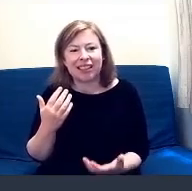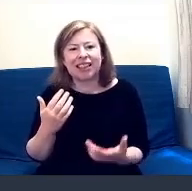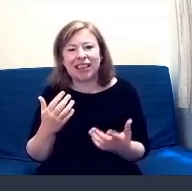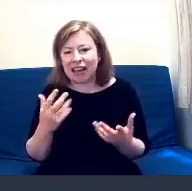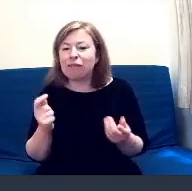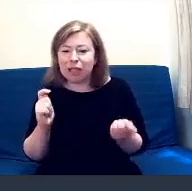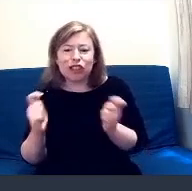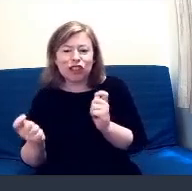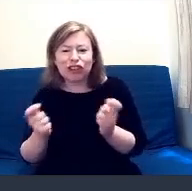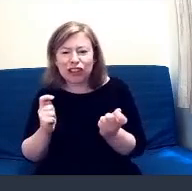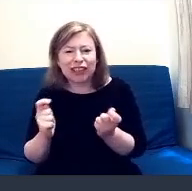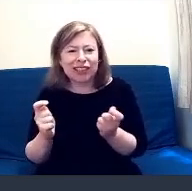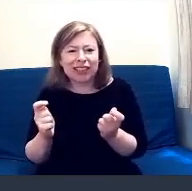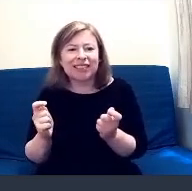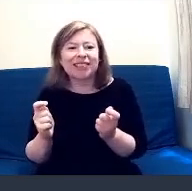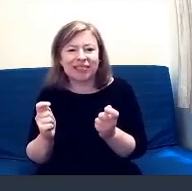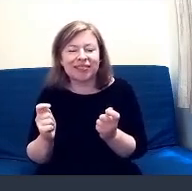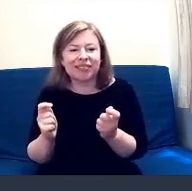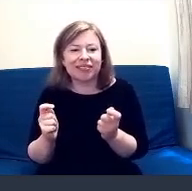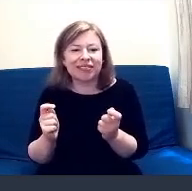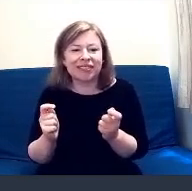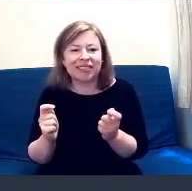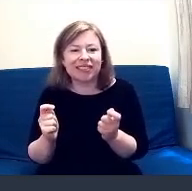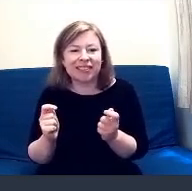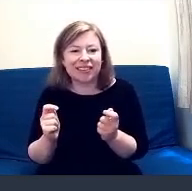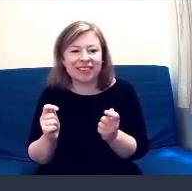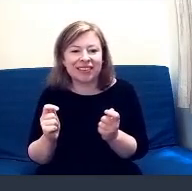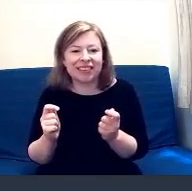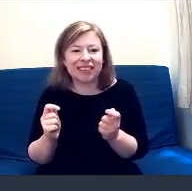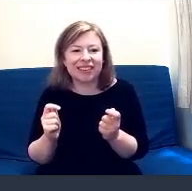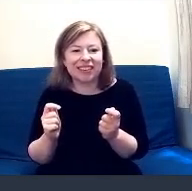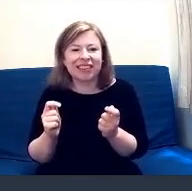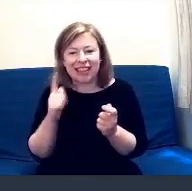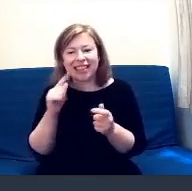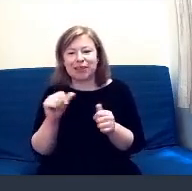retakes of a few things, but I think we're getting there.